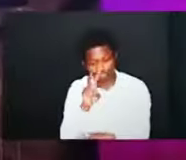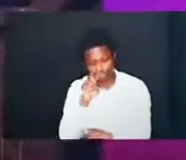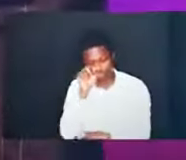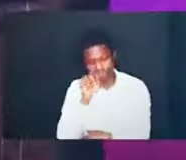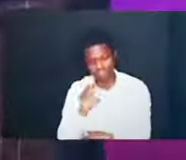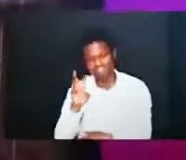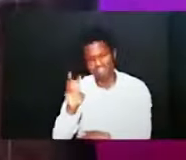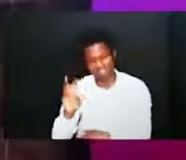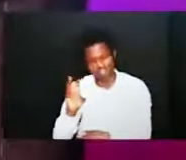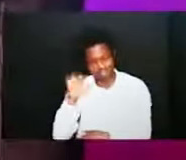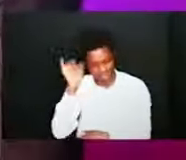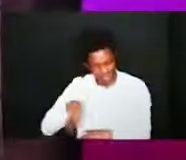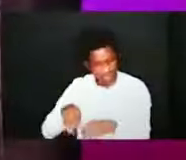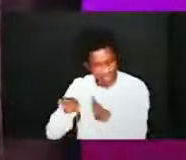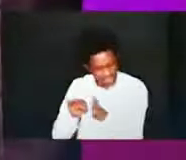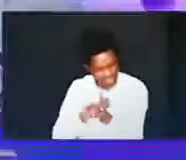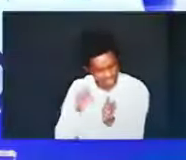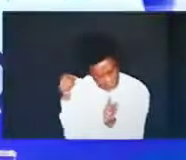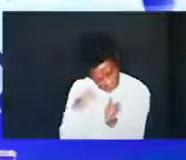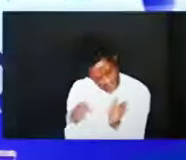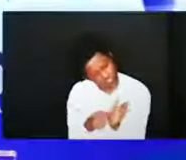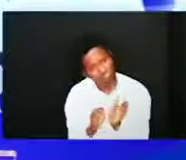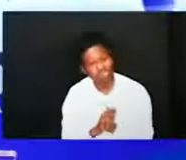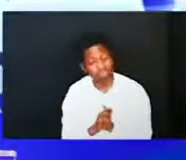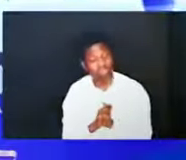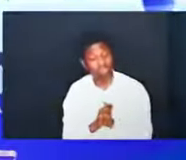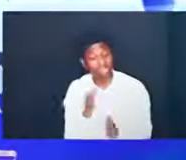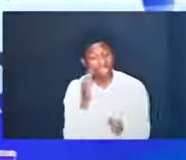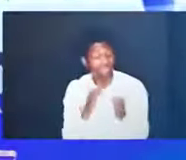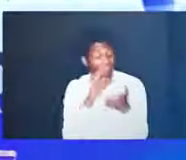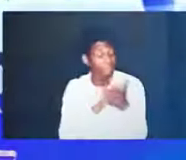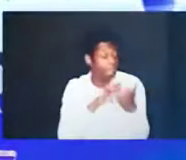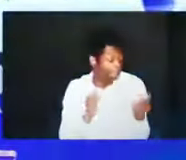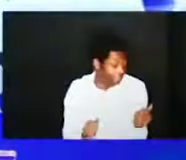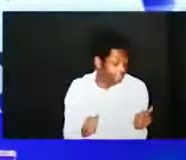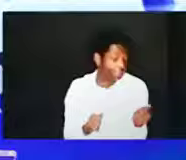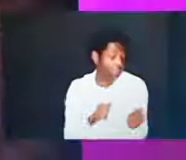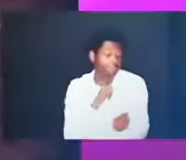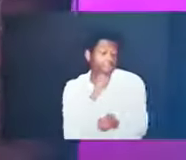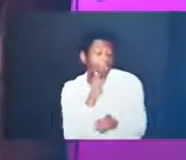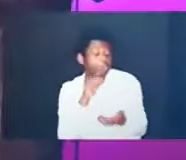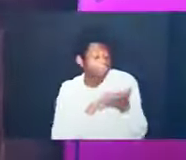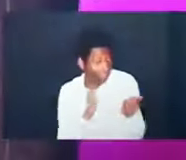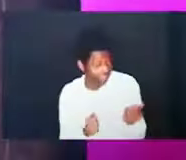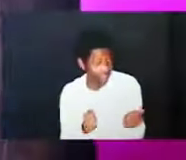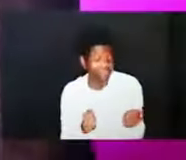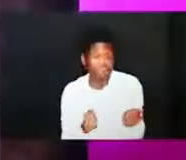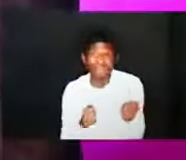this is scripture whether you believe it or not it is settled in heaven